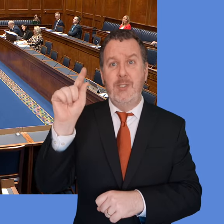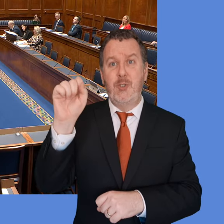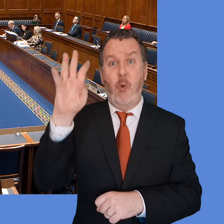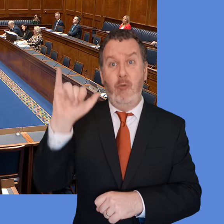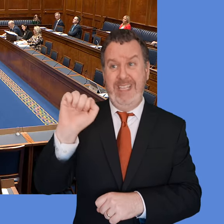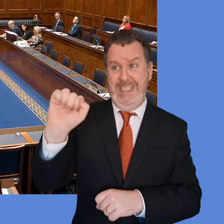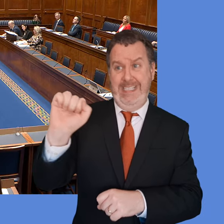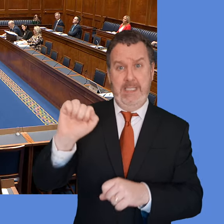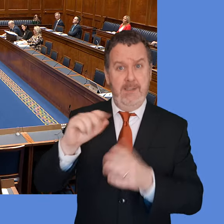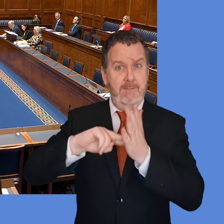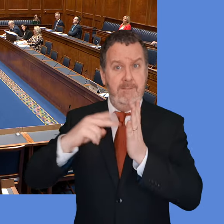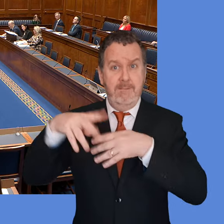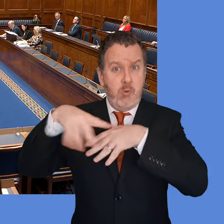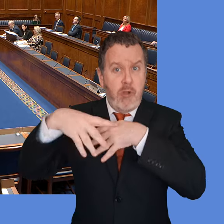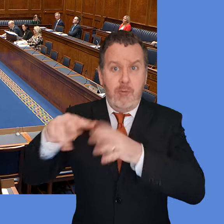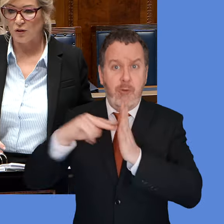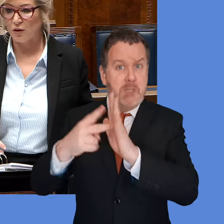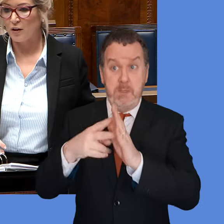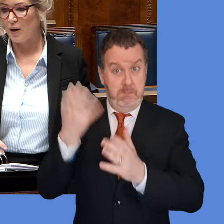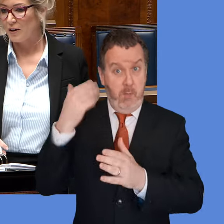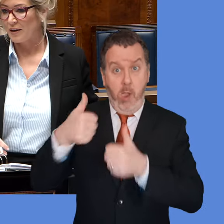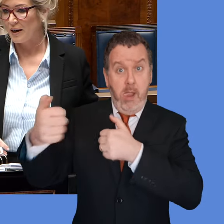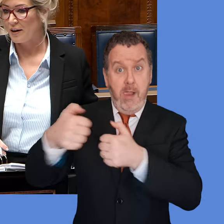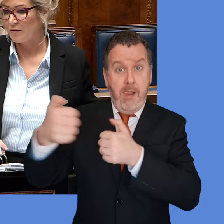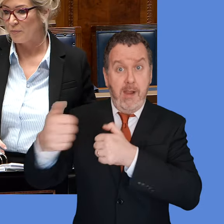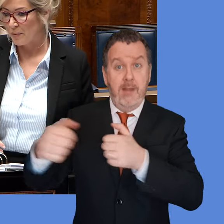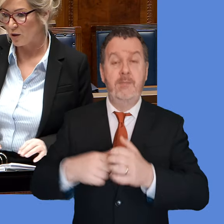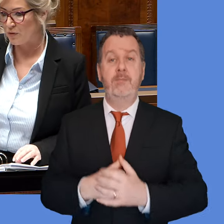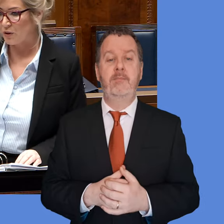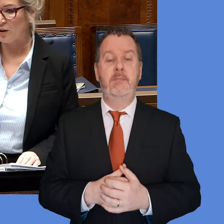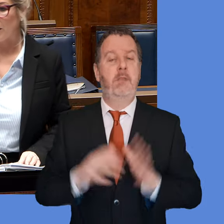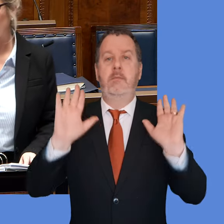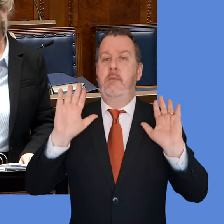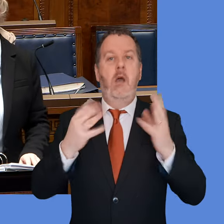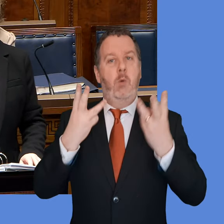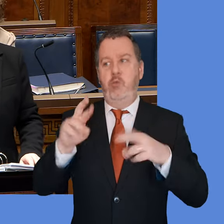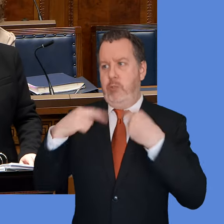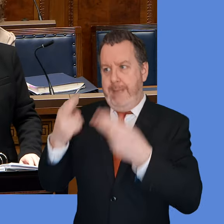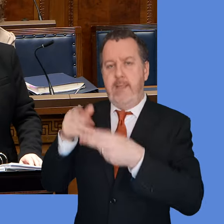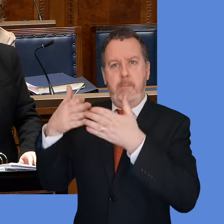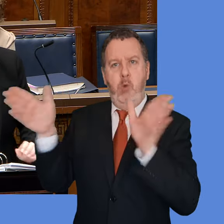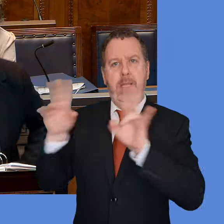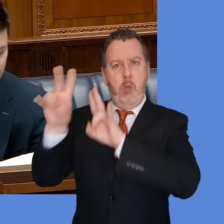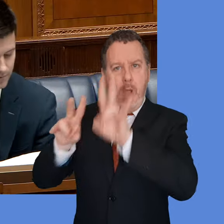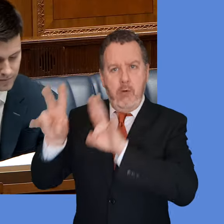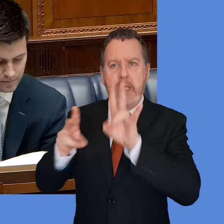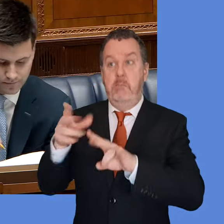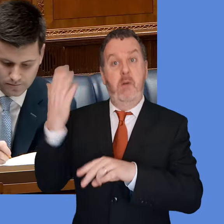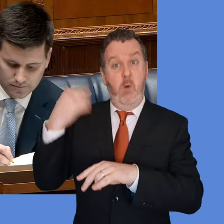I am going to be respectful of the inquiry and I answer to the inquiry and I have appeared before the inquiry and I will do so again.